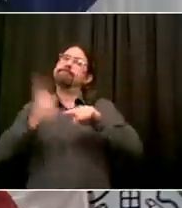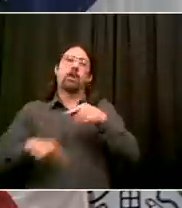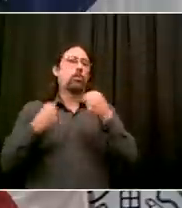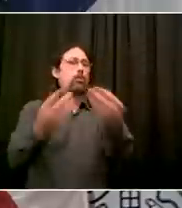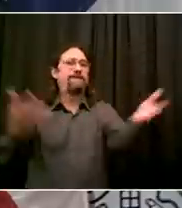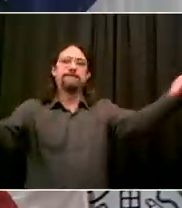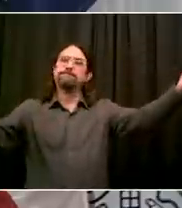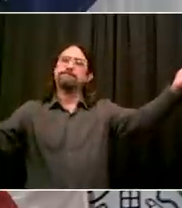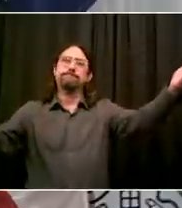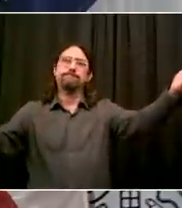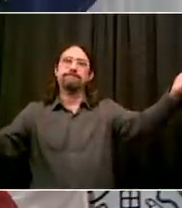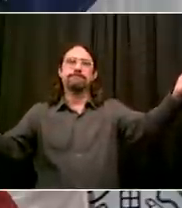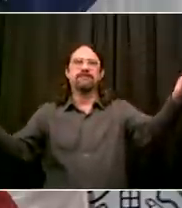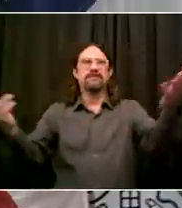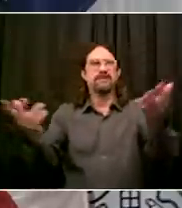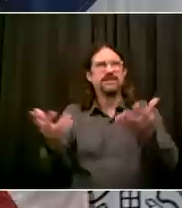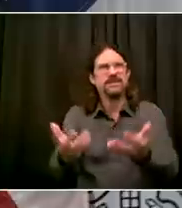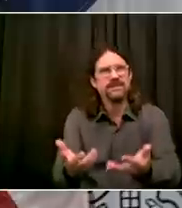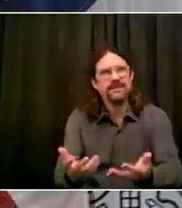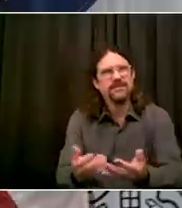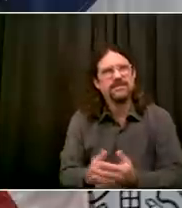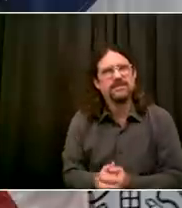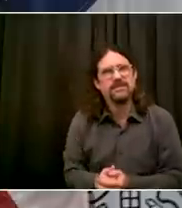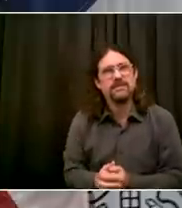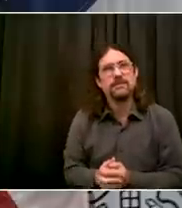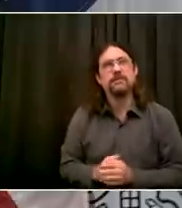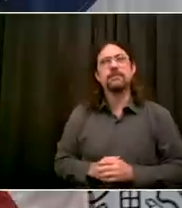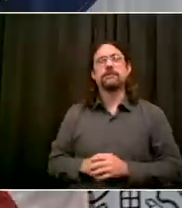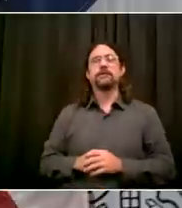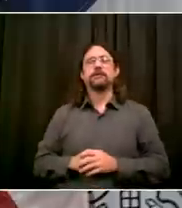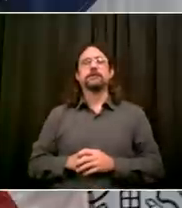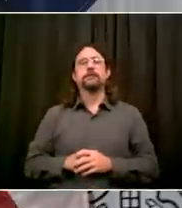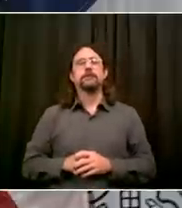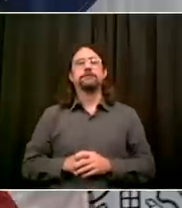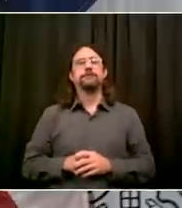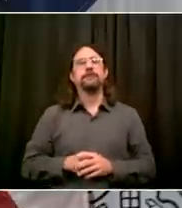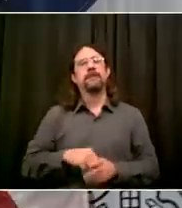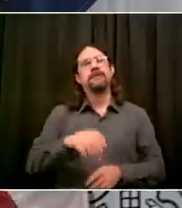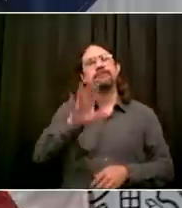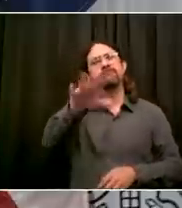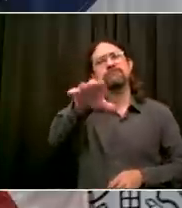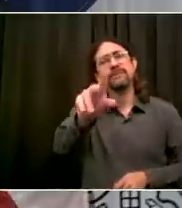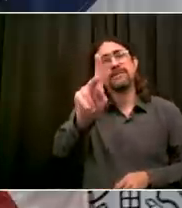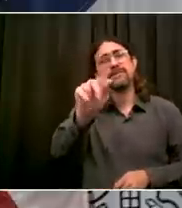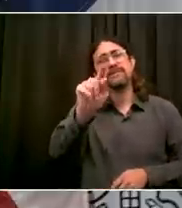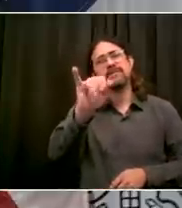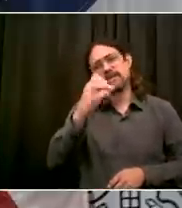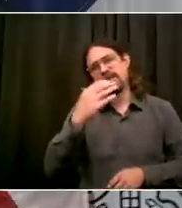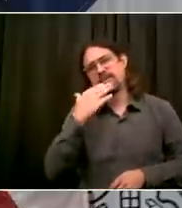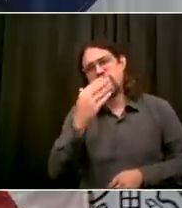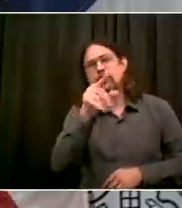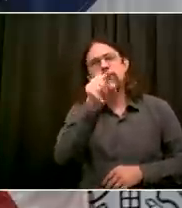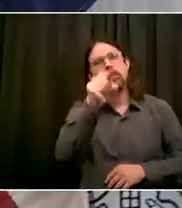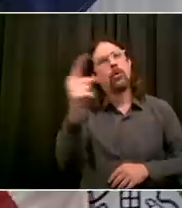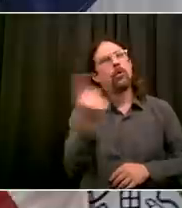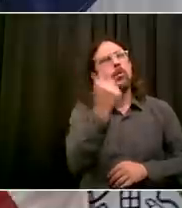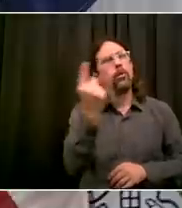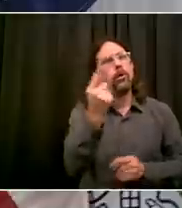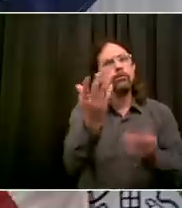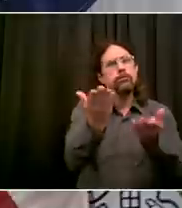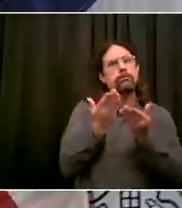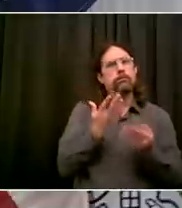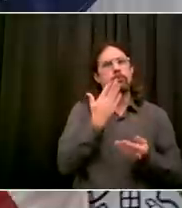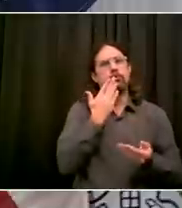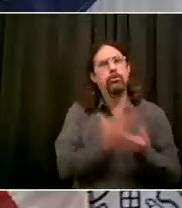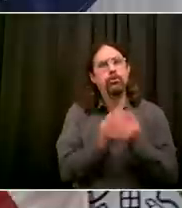a lot before the pandemic and it's even been harder for them during the pandemic. So, the Chancellor will have the details, but I want to affirm